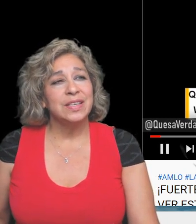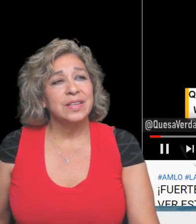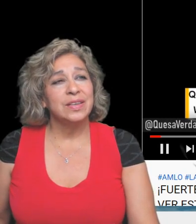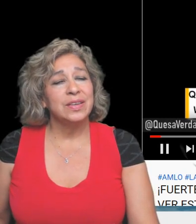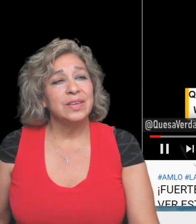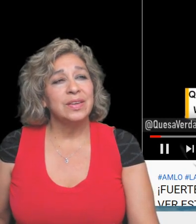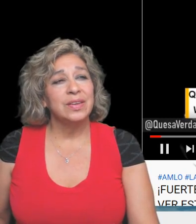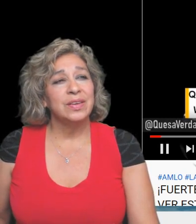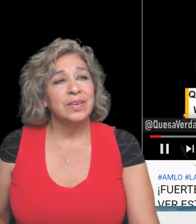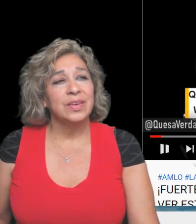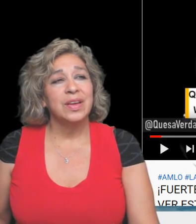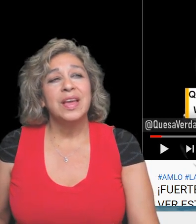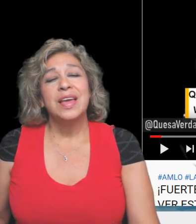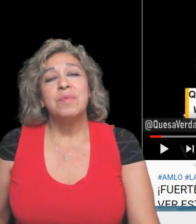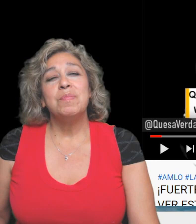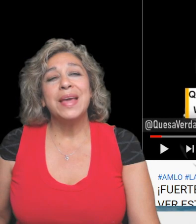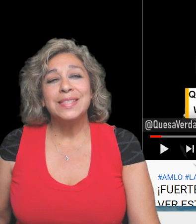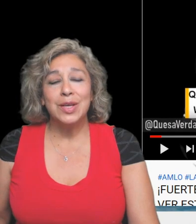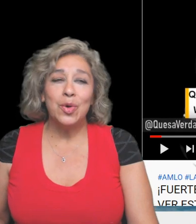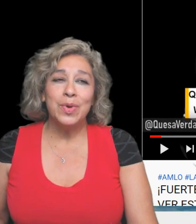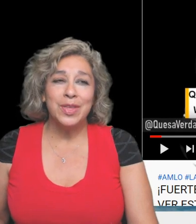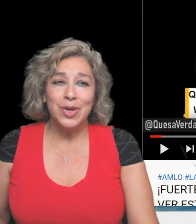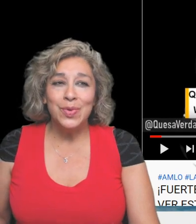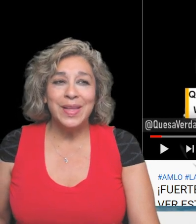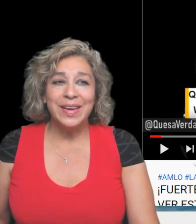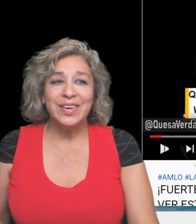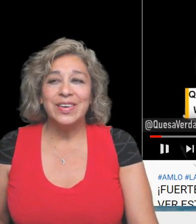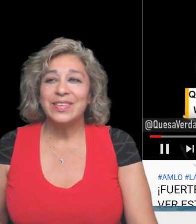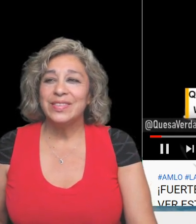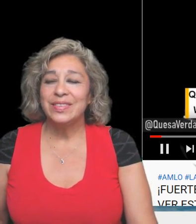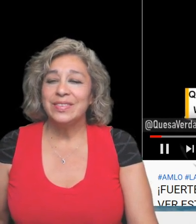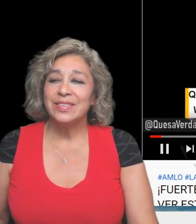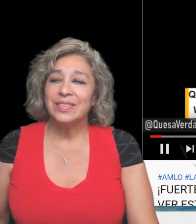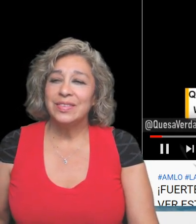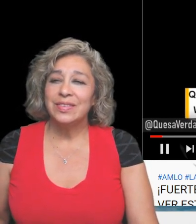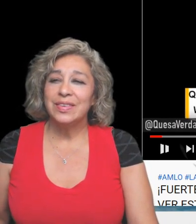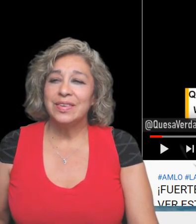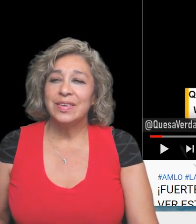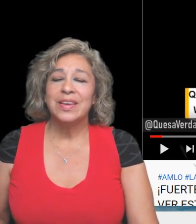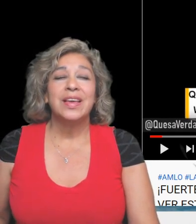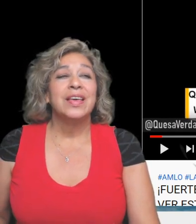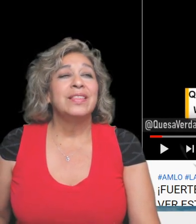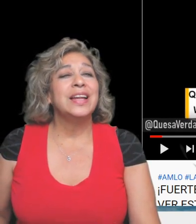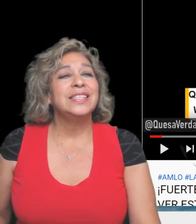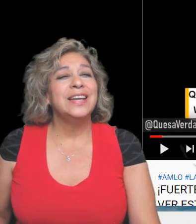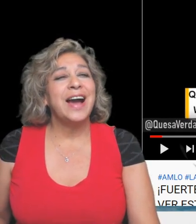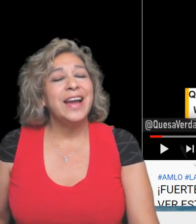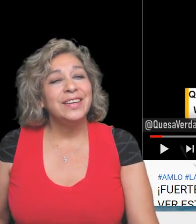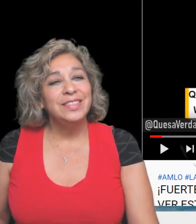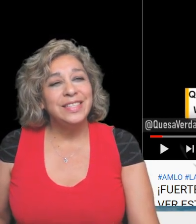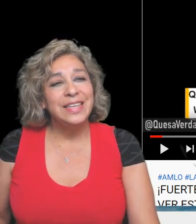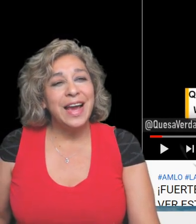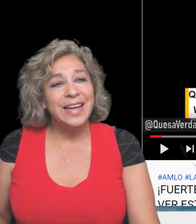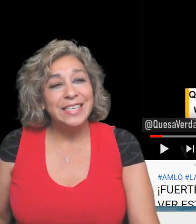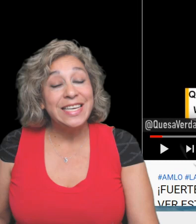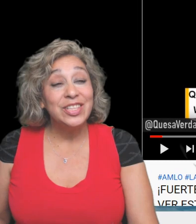Mexico with a new leader that is an